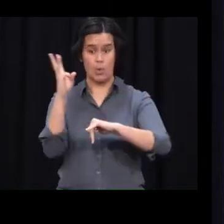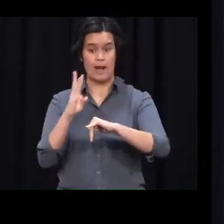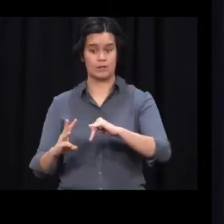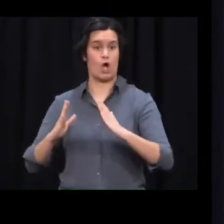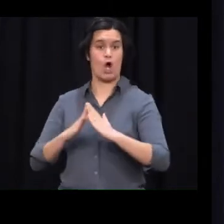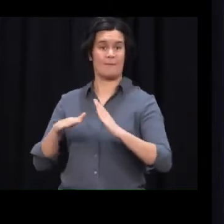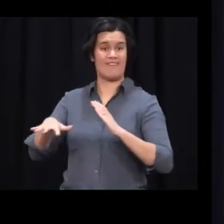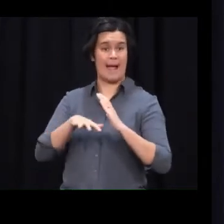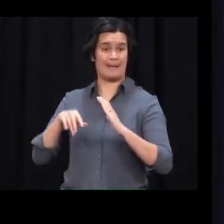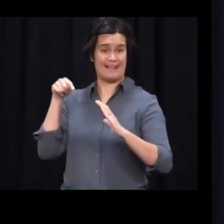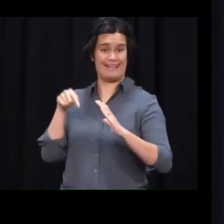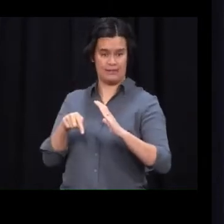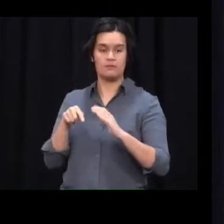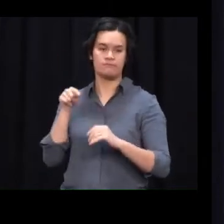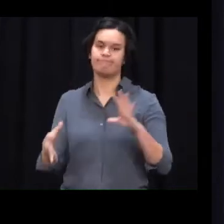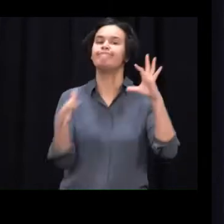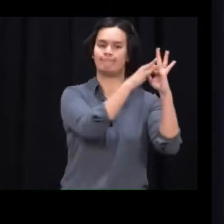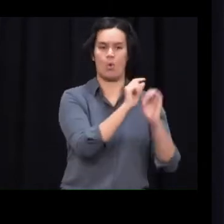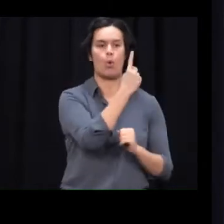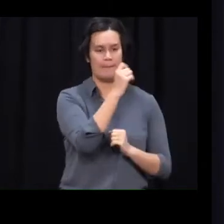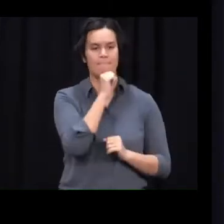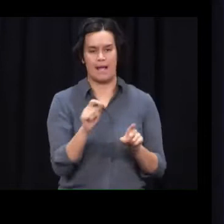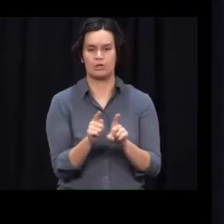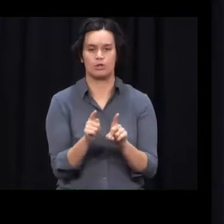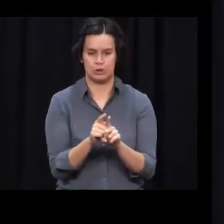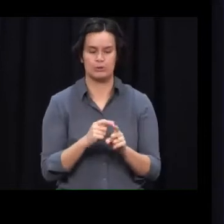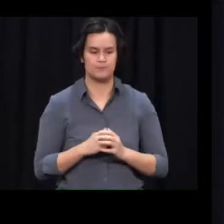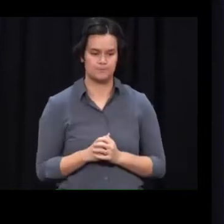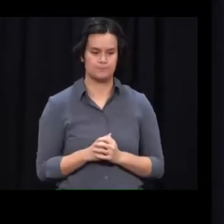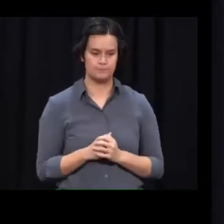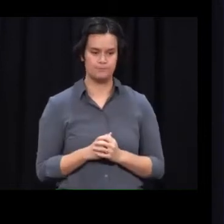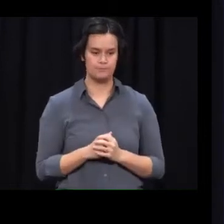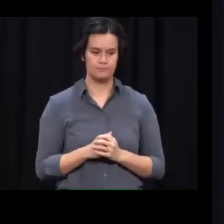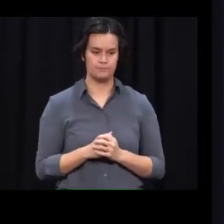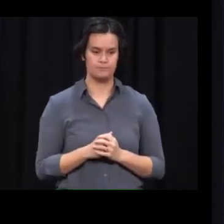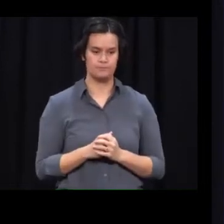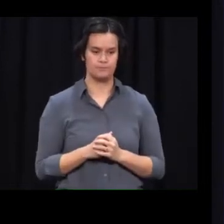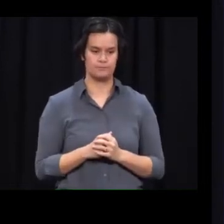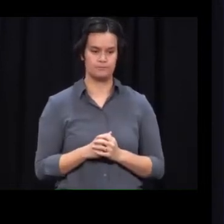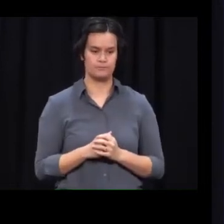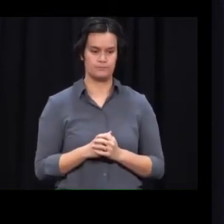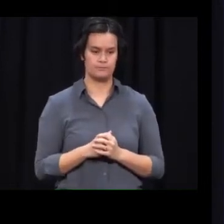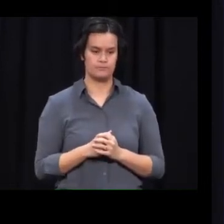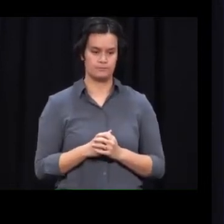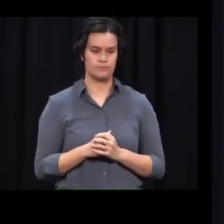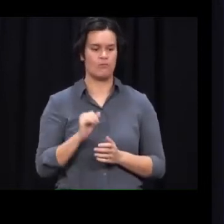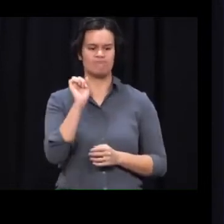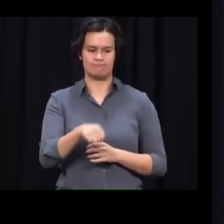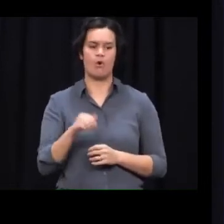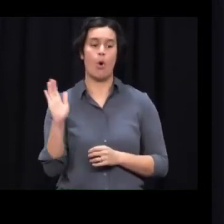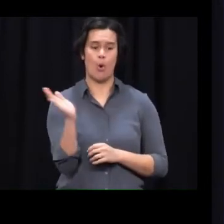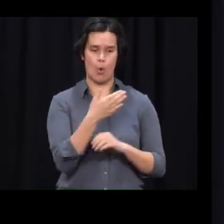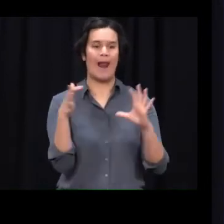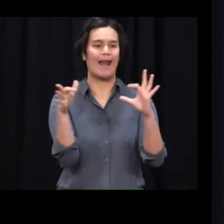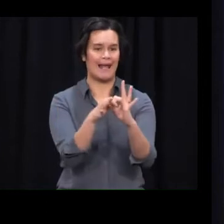sequencing as to the direction of infection between cases. On contact tracing, the number of contacts